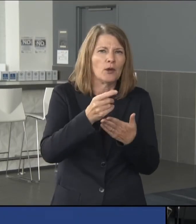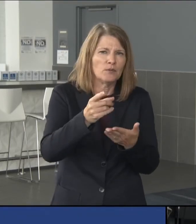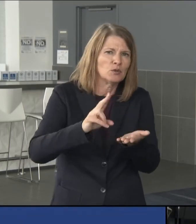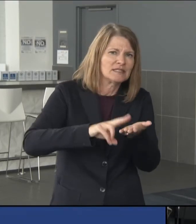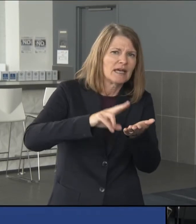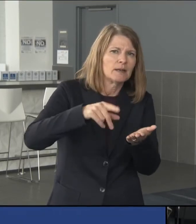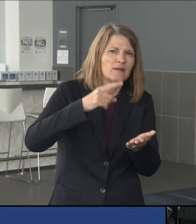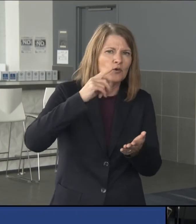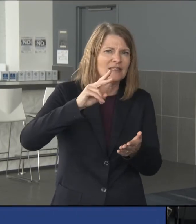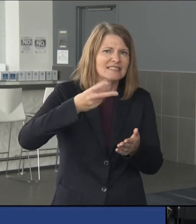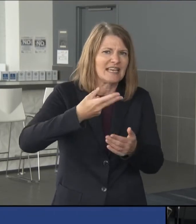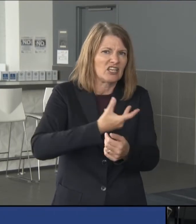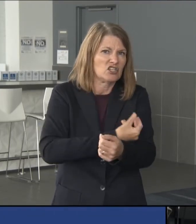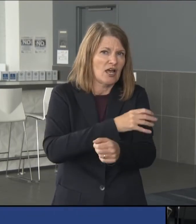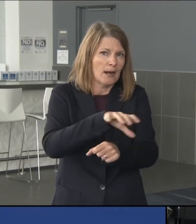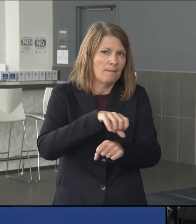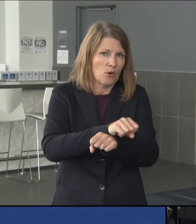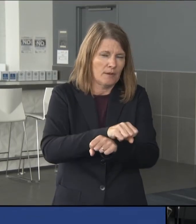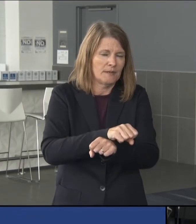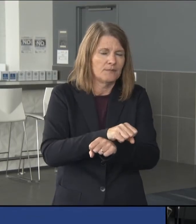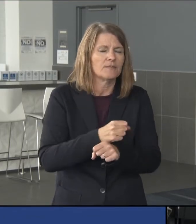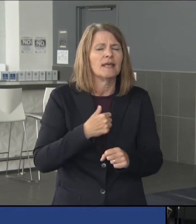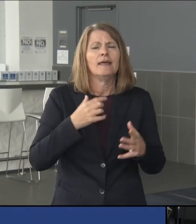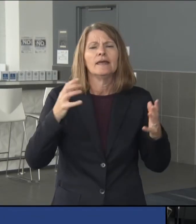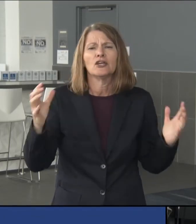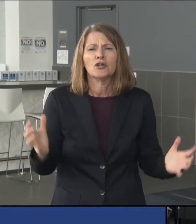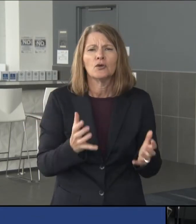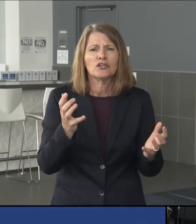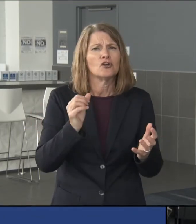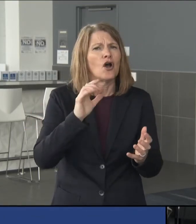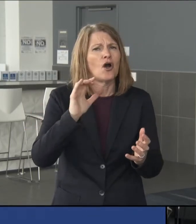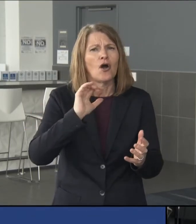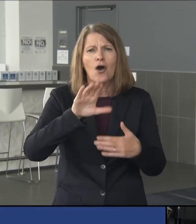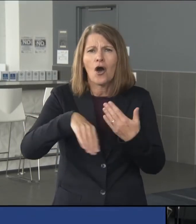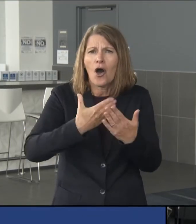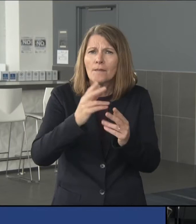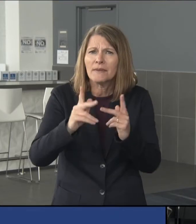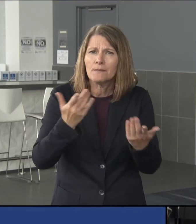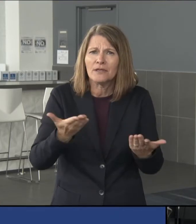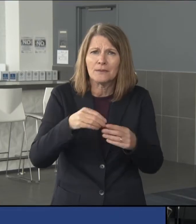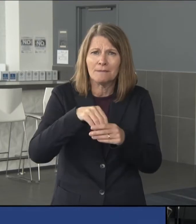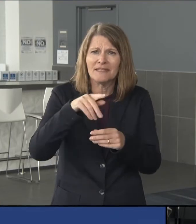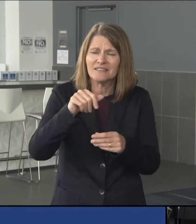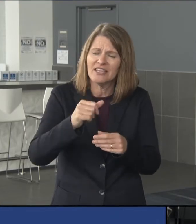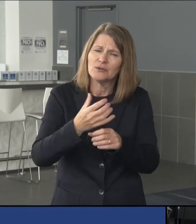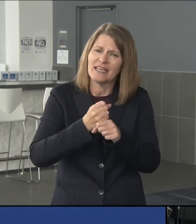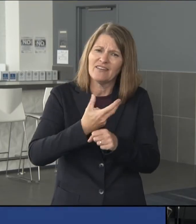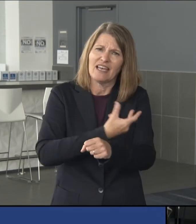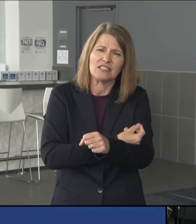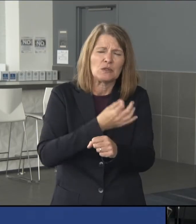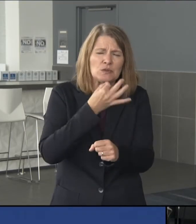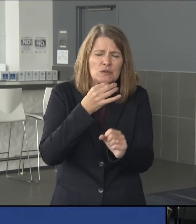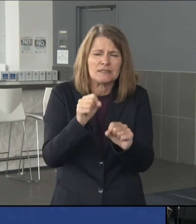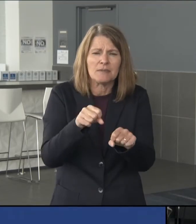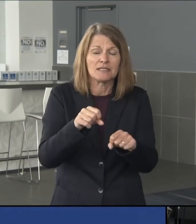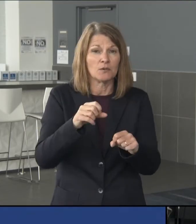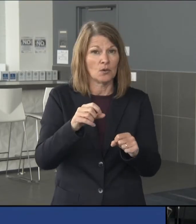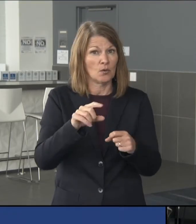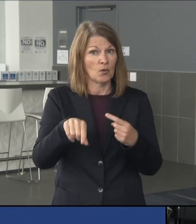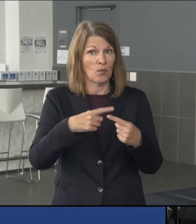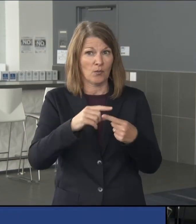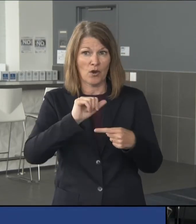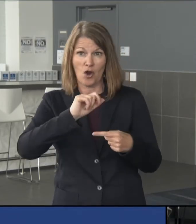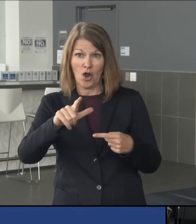appointment and they'll help you get it. So I encourage all Pennsylvanians to get vaccinated as soon as possible because the sooner we all get